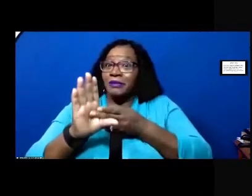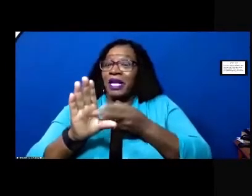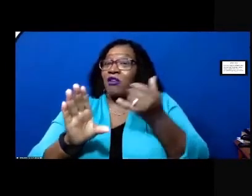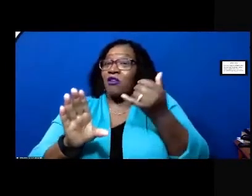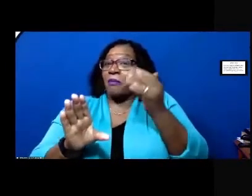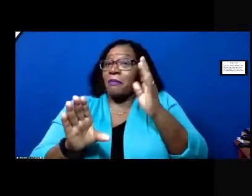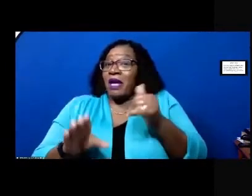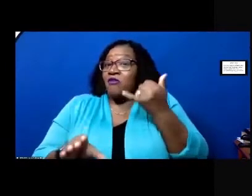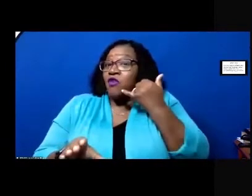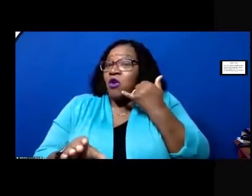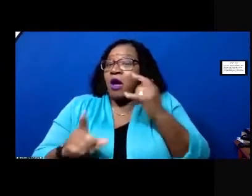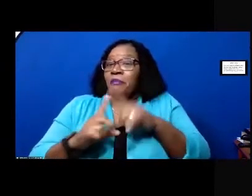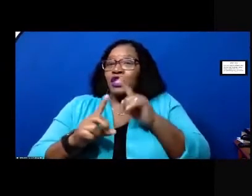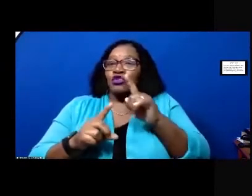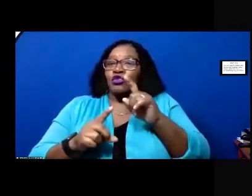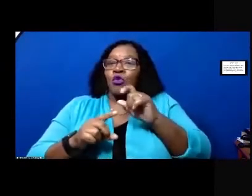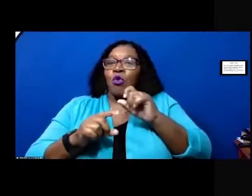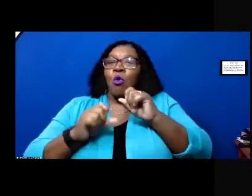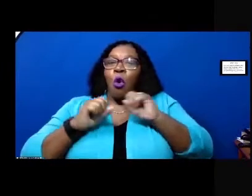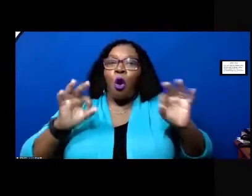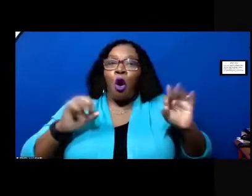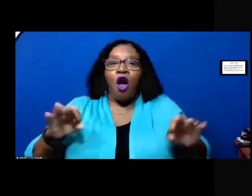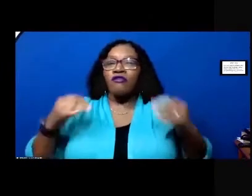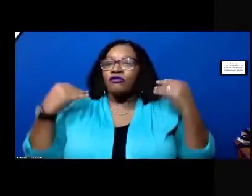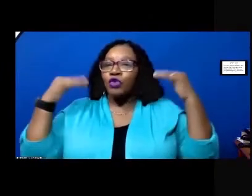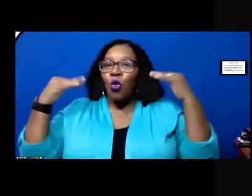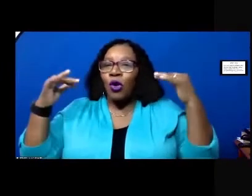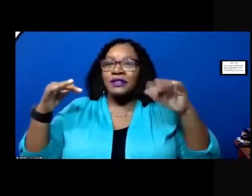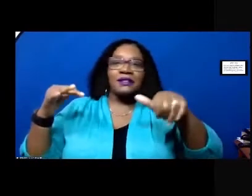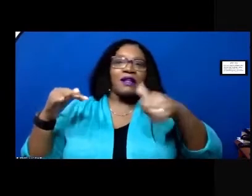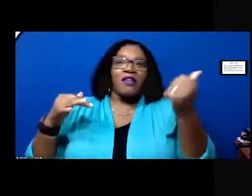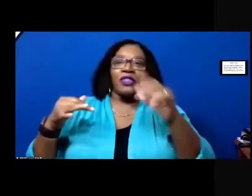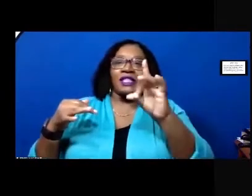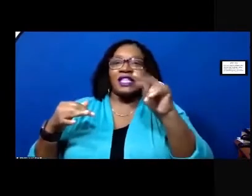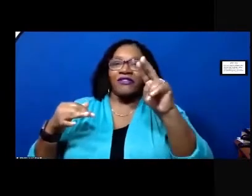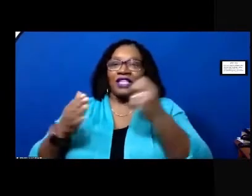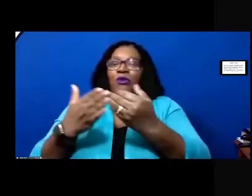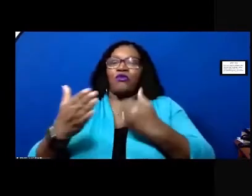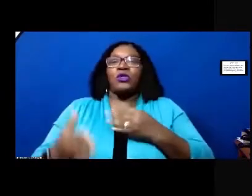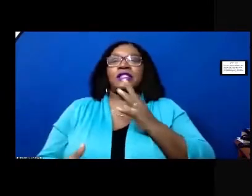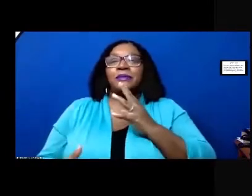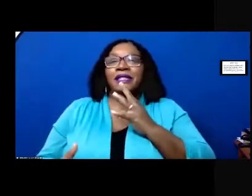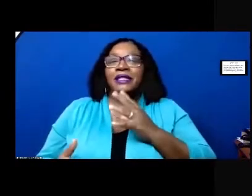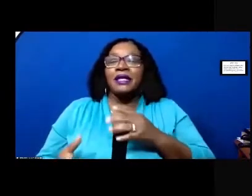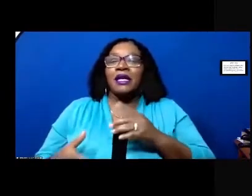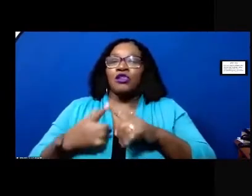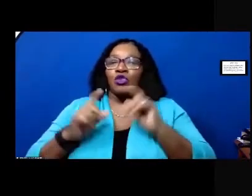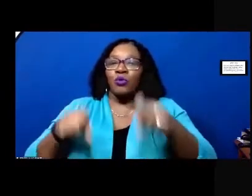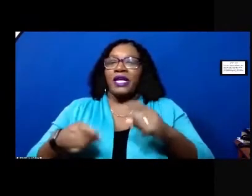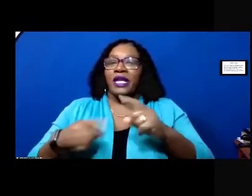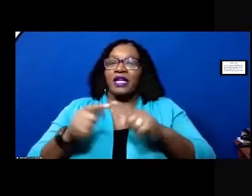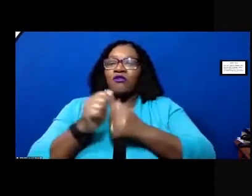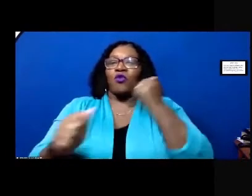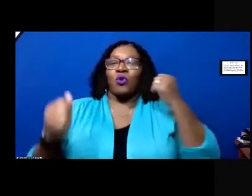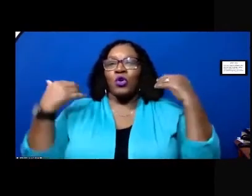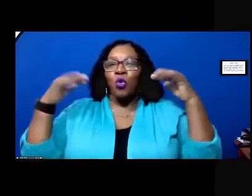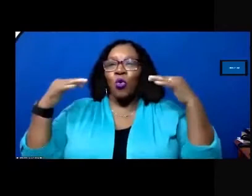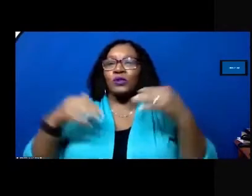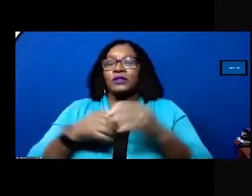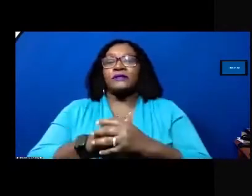by phone make sure you turn off any audio on other devices before you speak so that we can avoid feedback